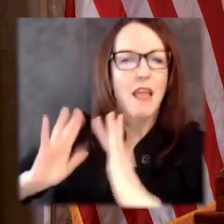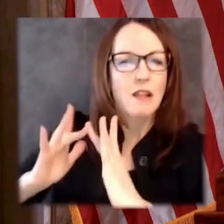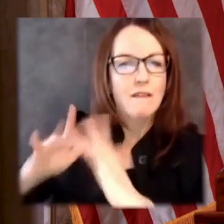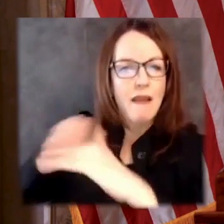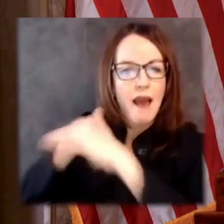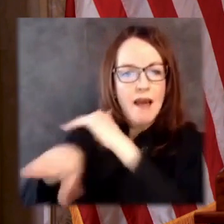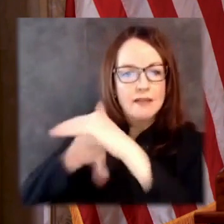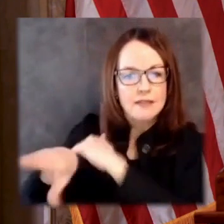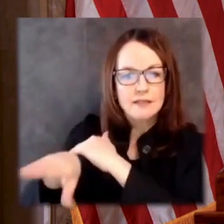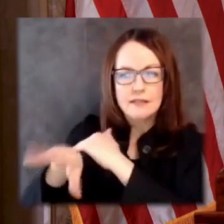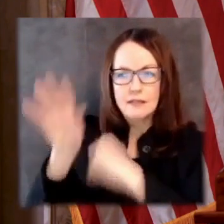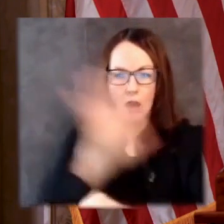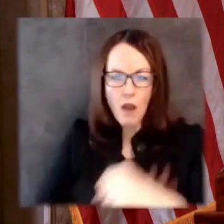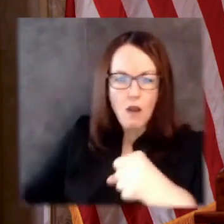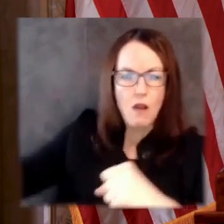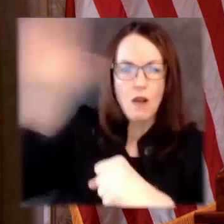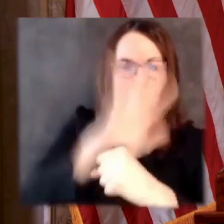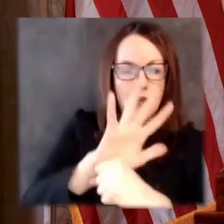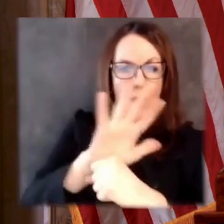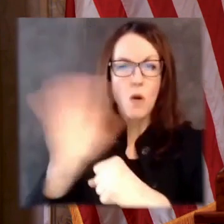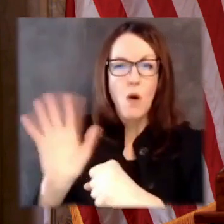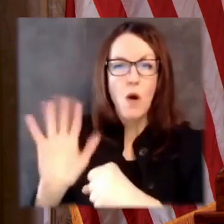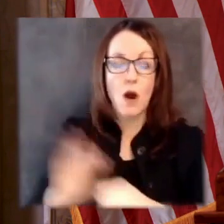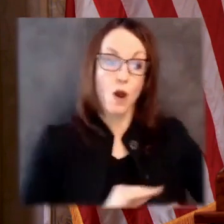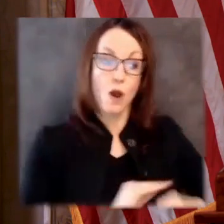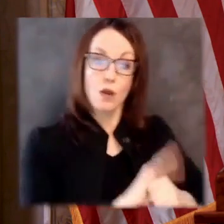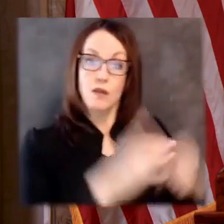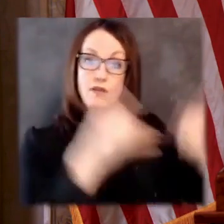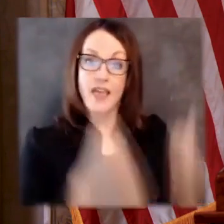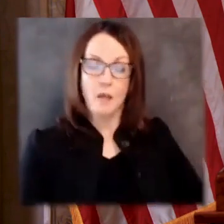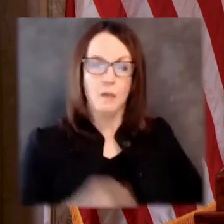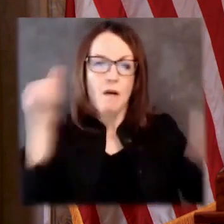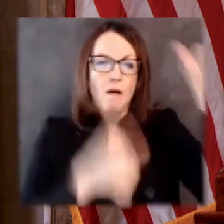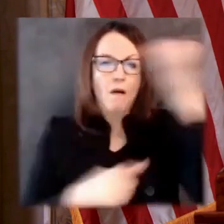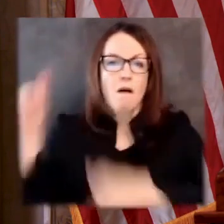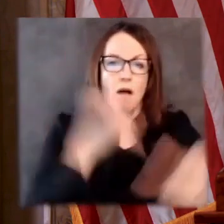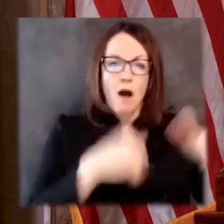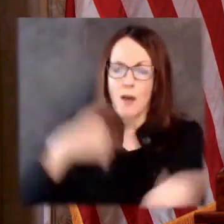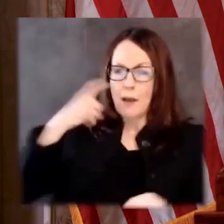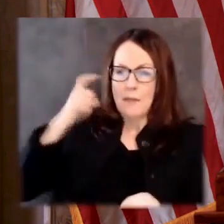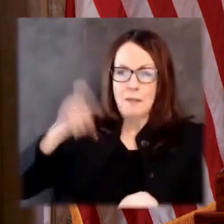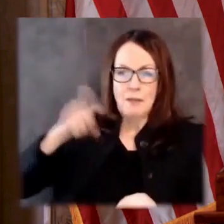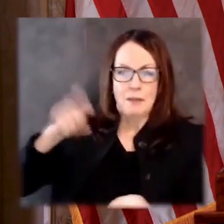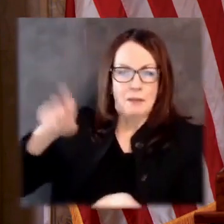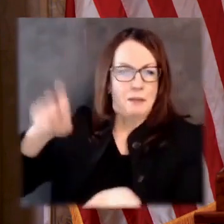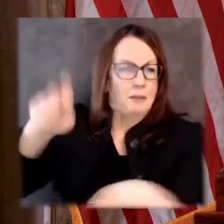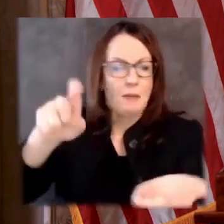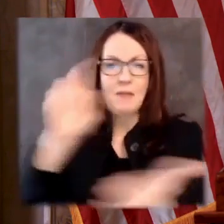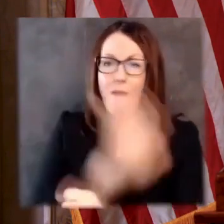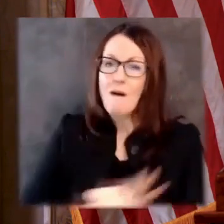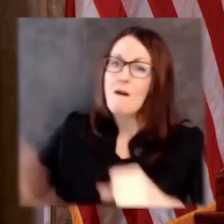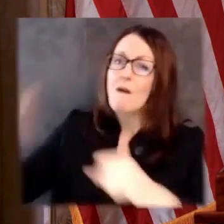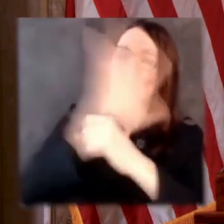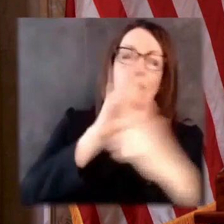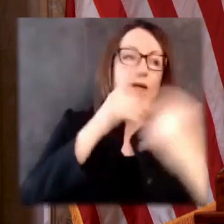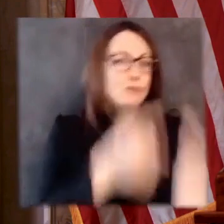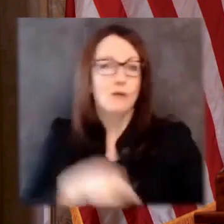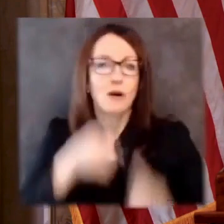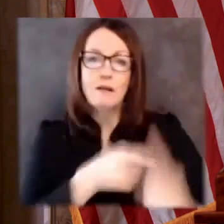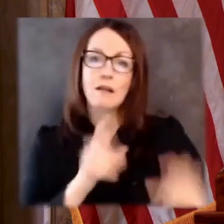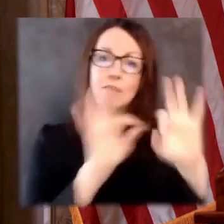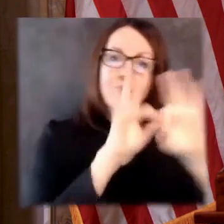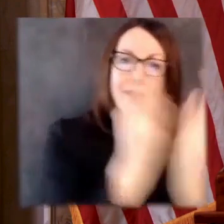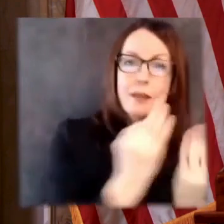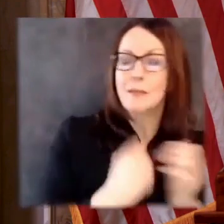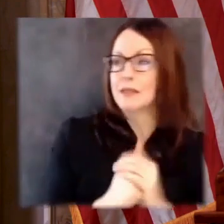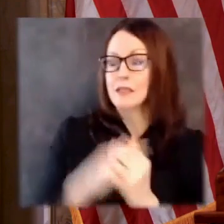to high-speed internet continues to be a setback for kids, families, and businesses across our state. Students,